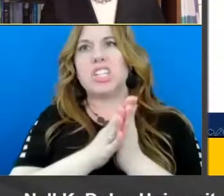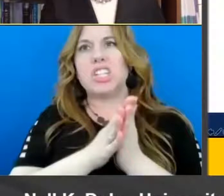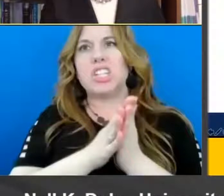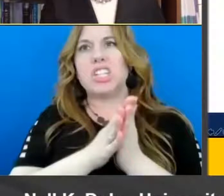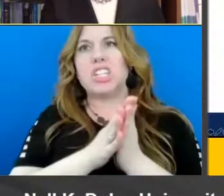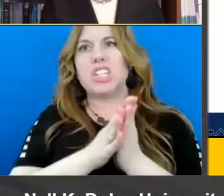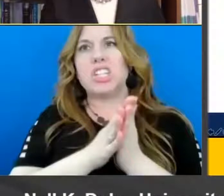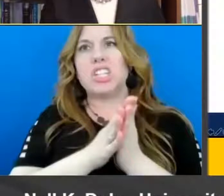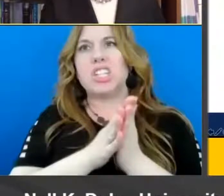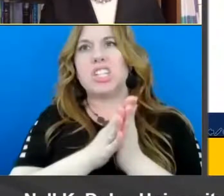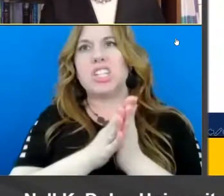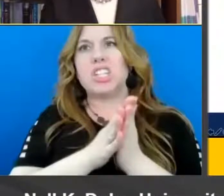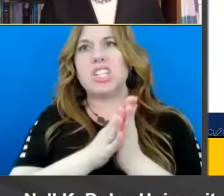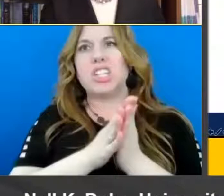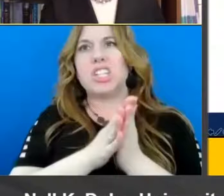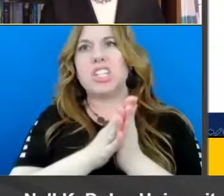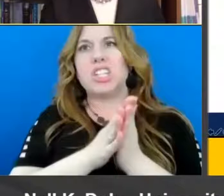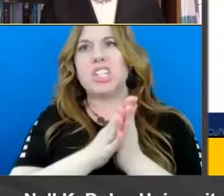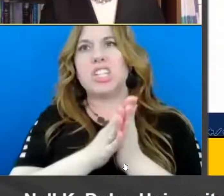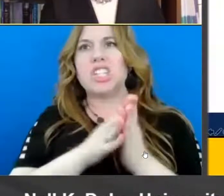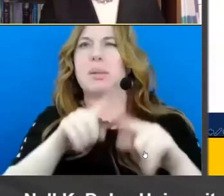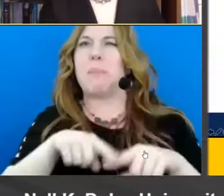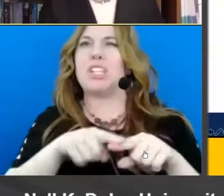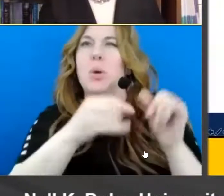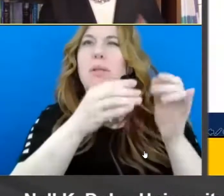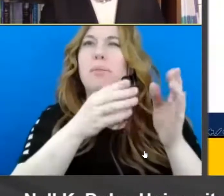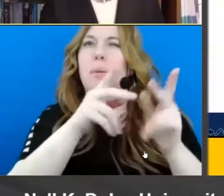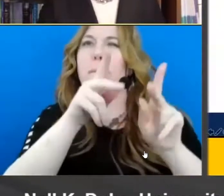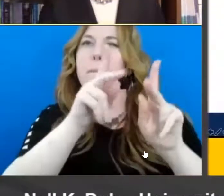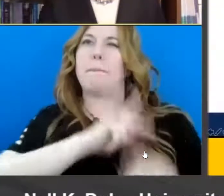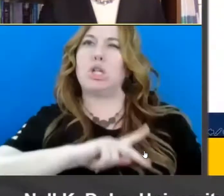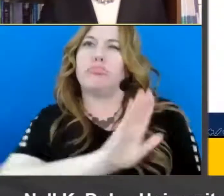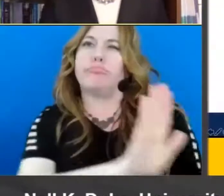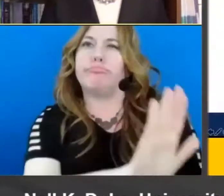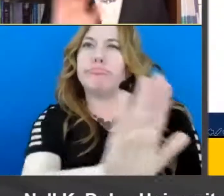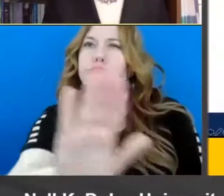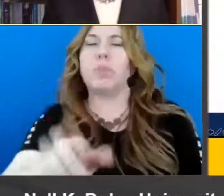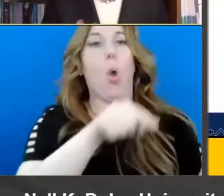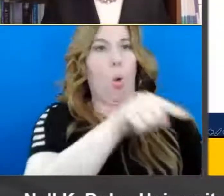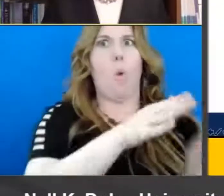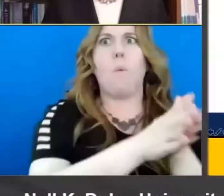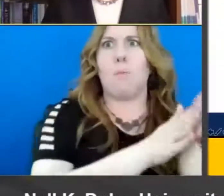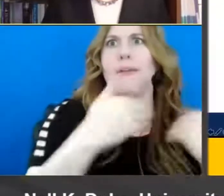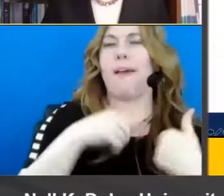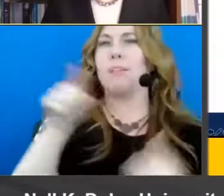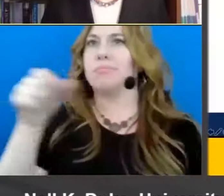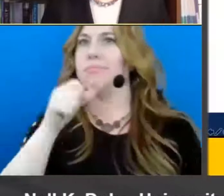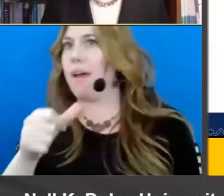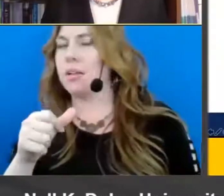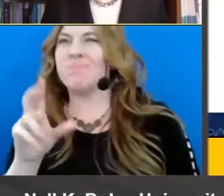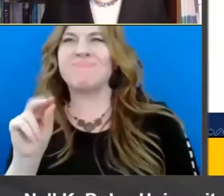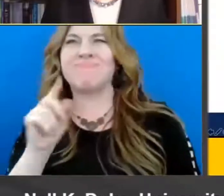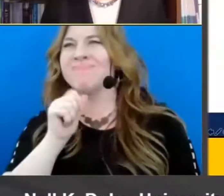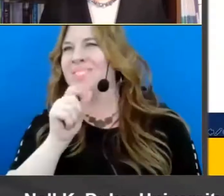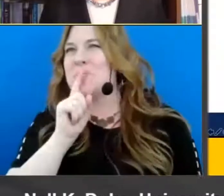friends you're motivated to do that right no he's not very motivated um but that's not really how motivation works um